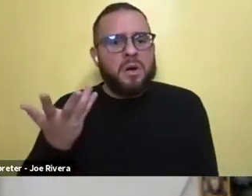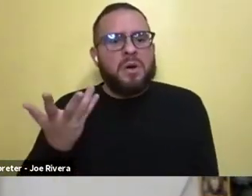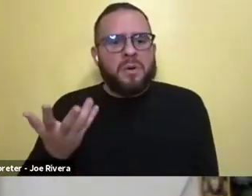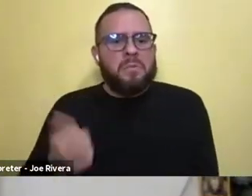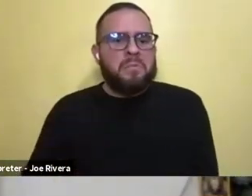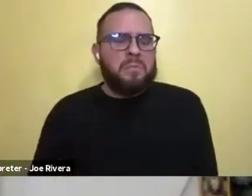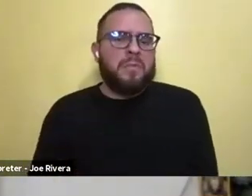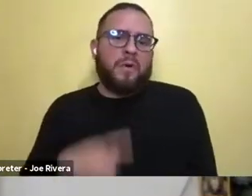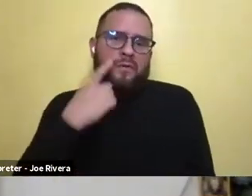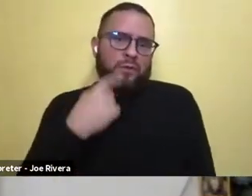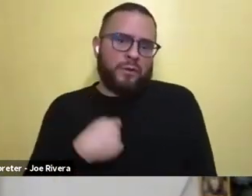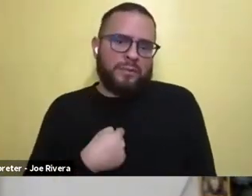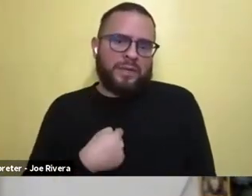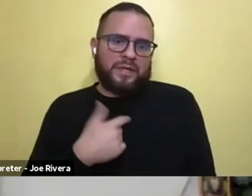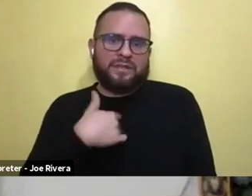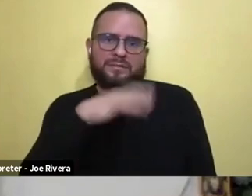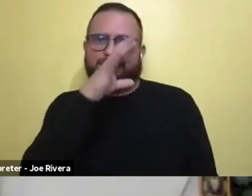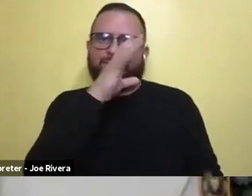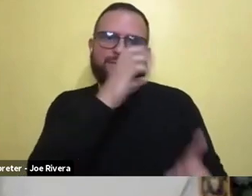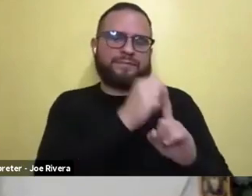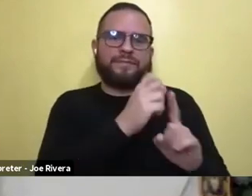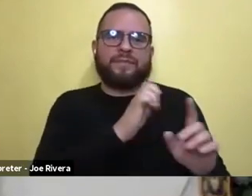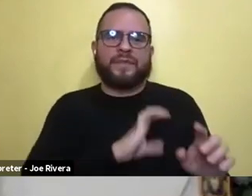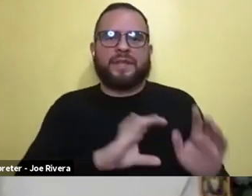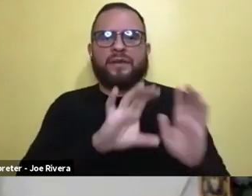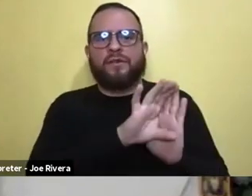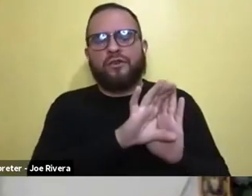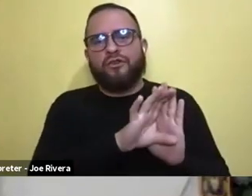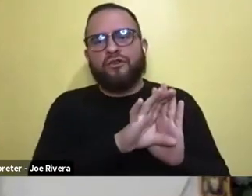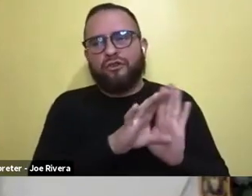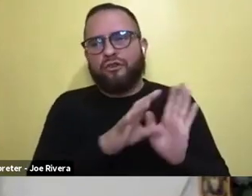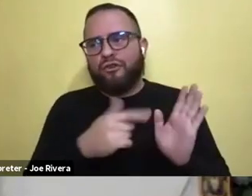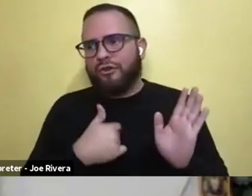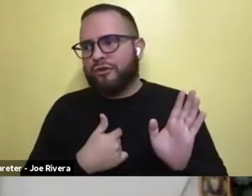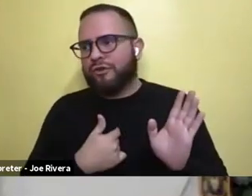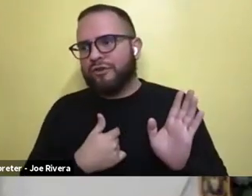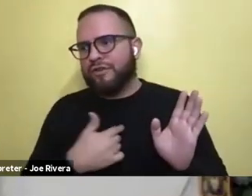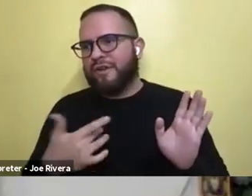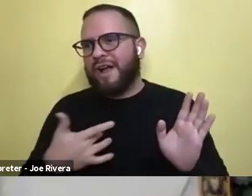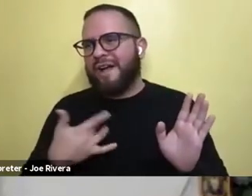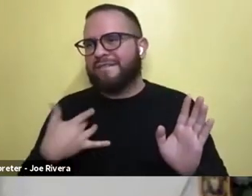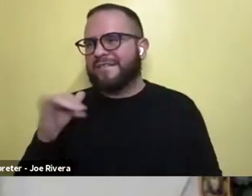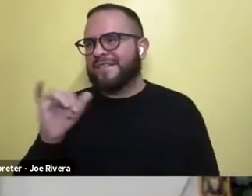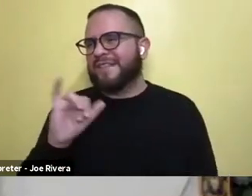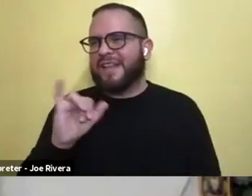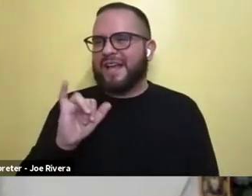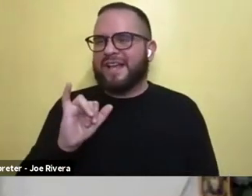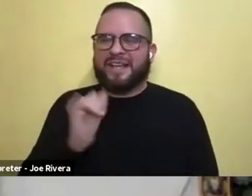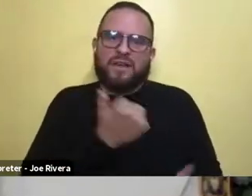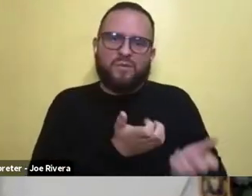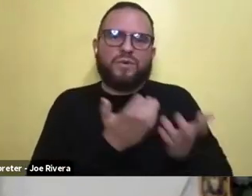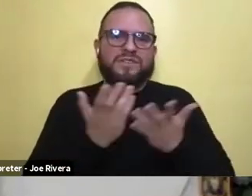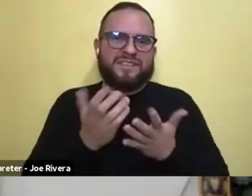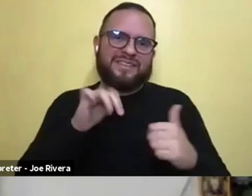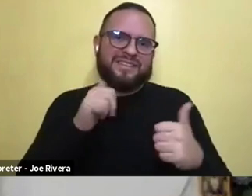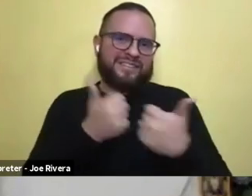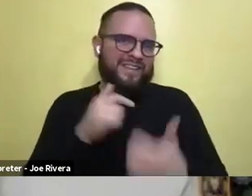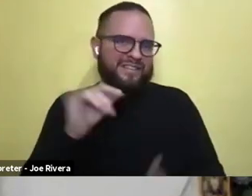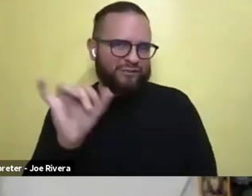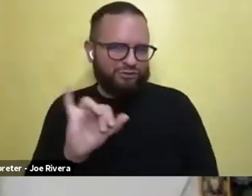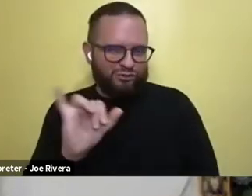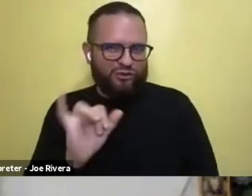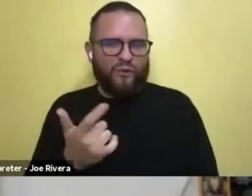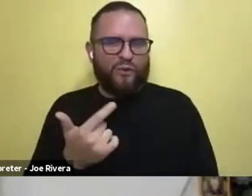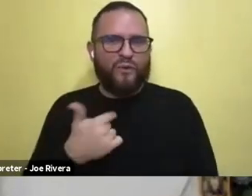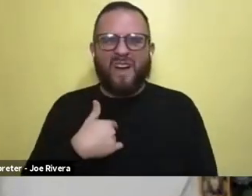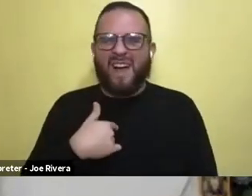what drew me to the role was, um, I guess that it presented a challenge. I had never played something so